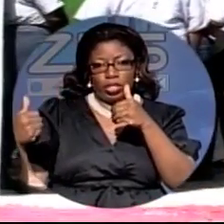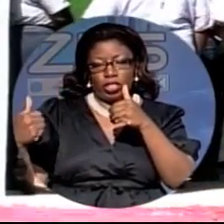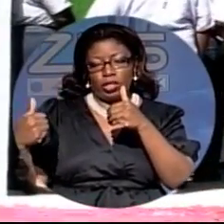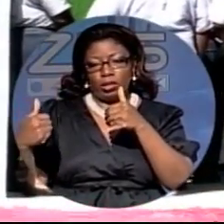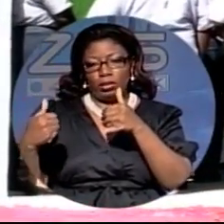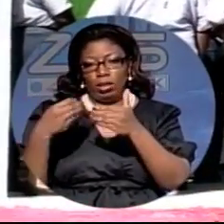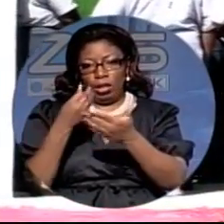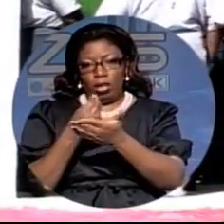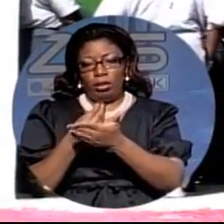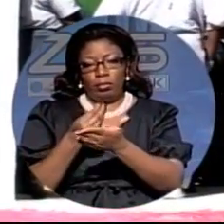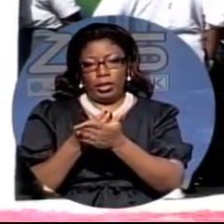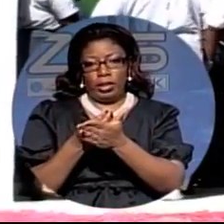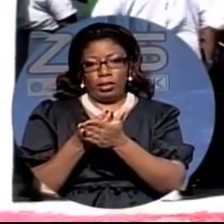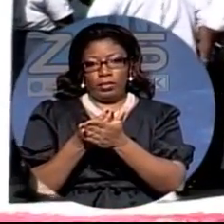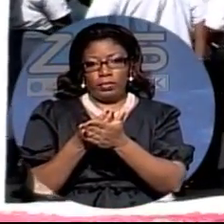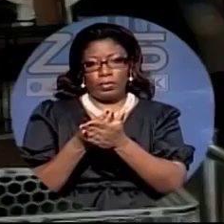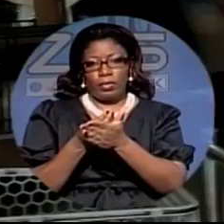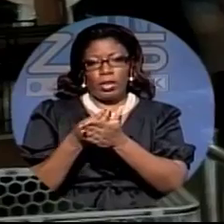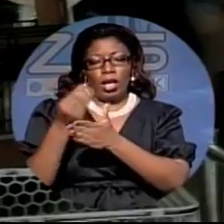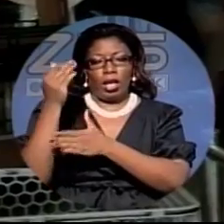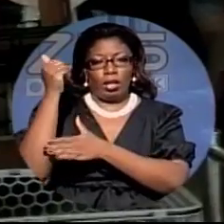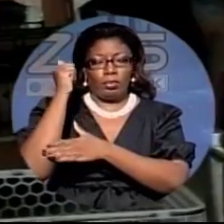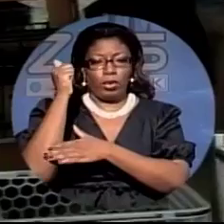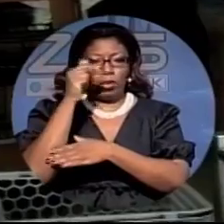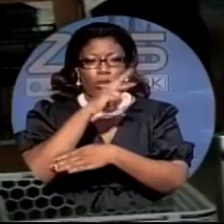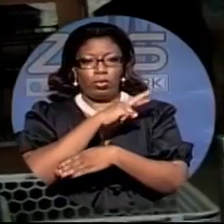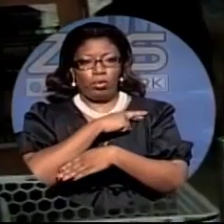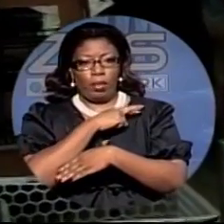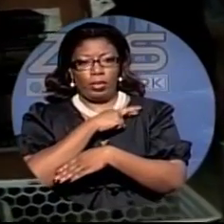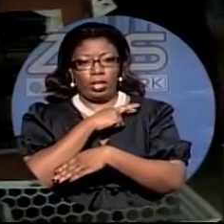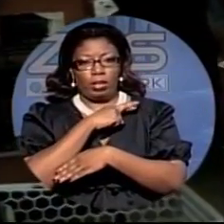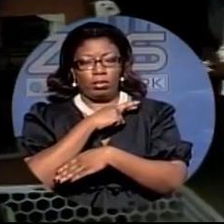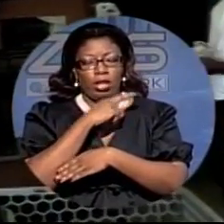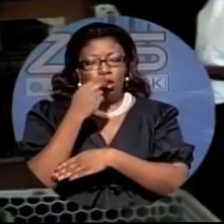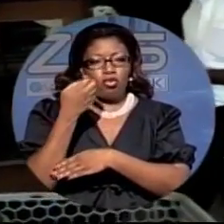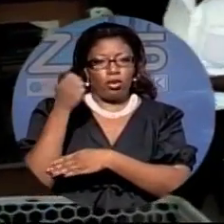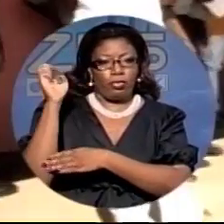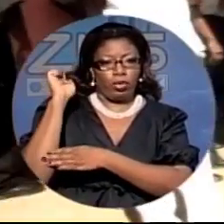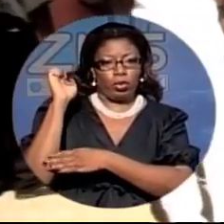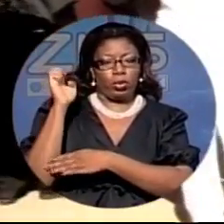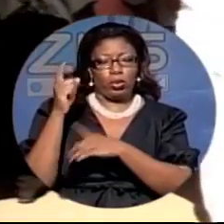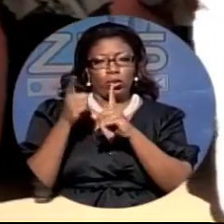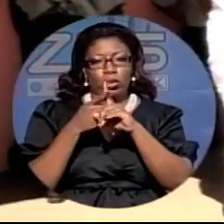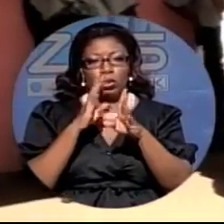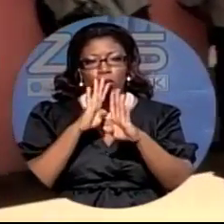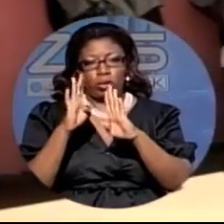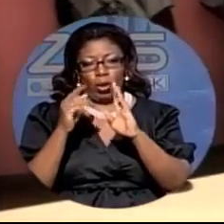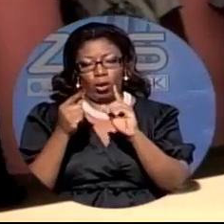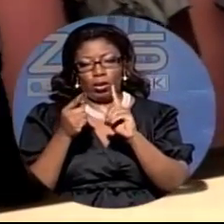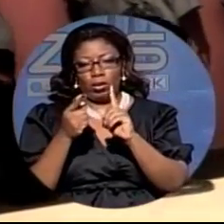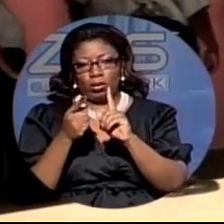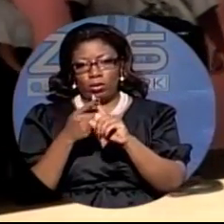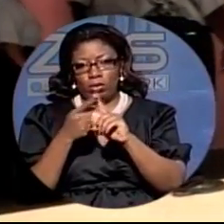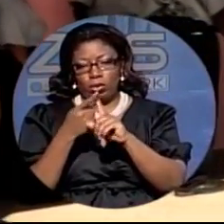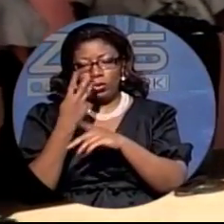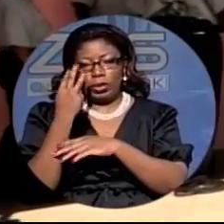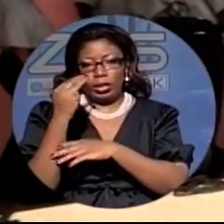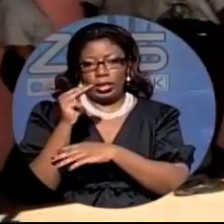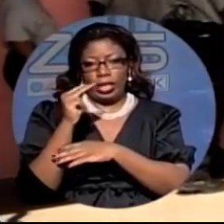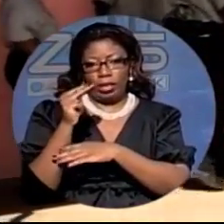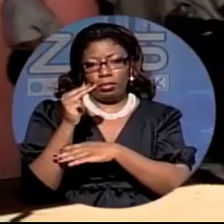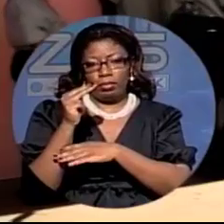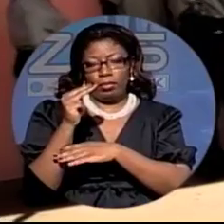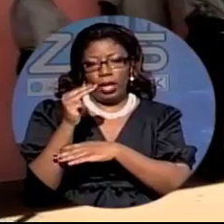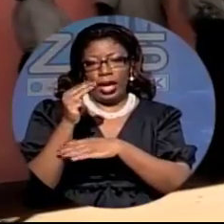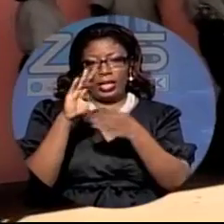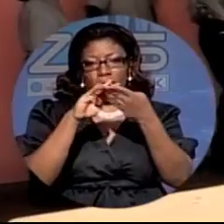chief shop steward alberta ramming says mr finlison's refusal to speak with employees about their monies and their future at the city market's food store is just